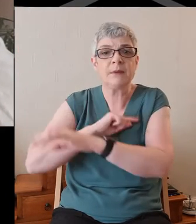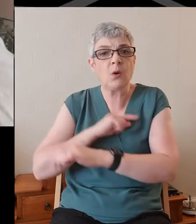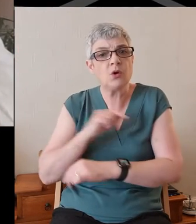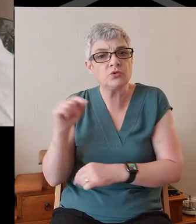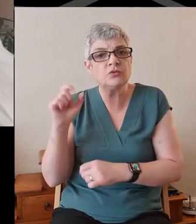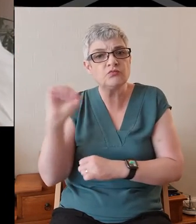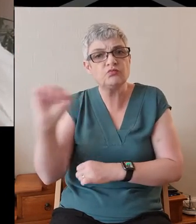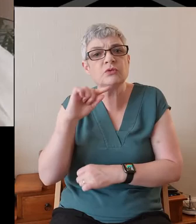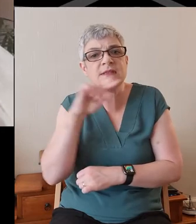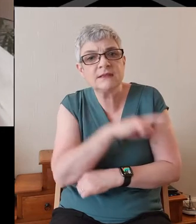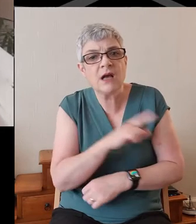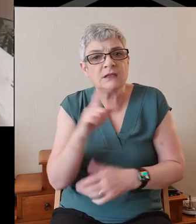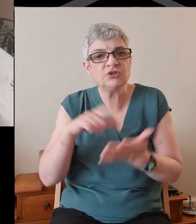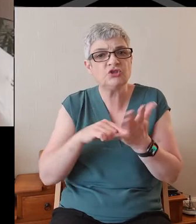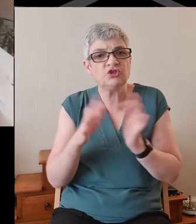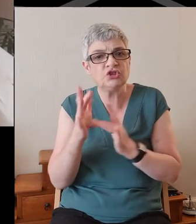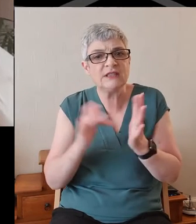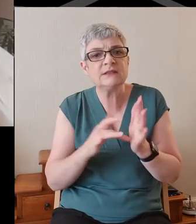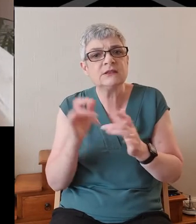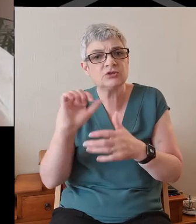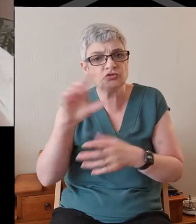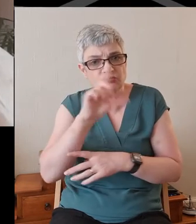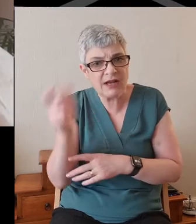sacrifice of your Son, Jesus Christ.